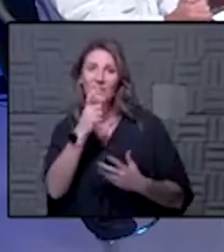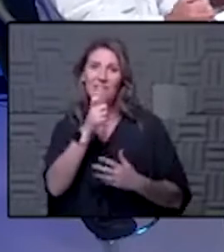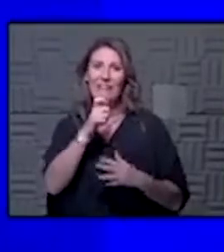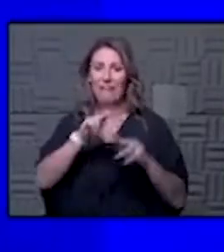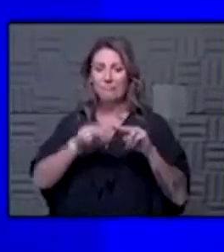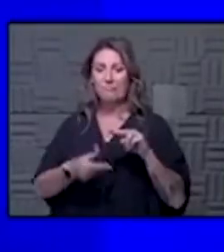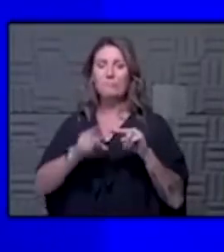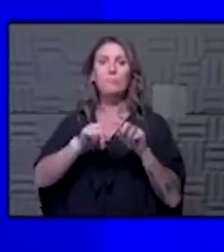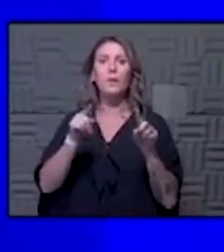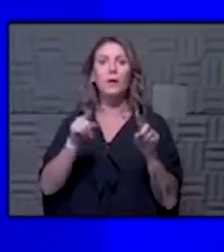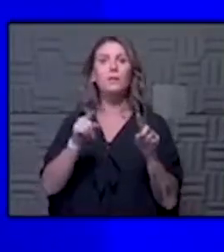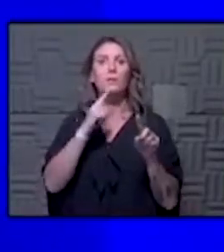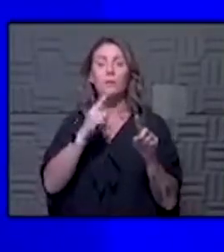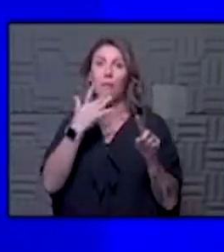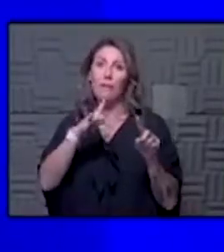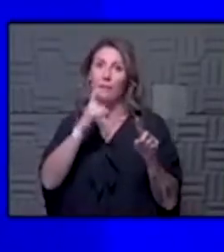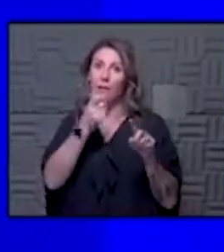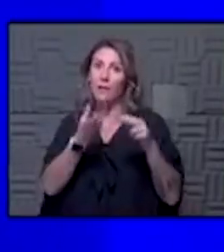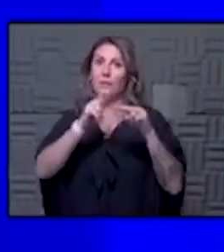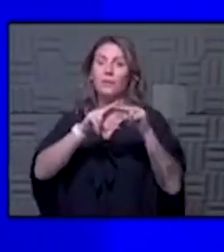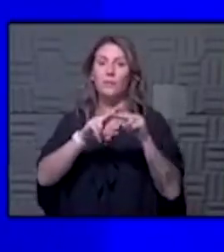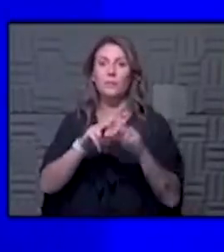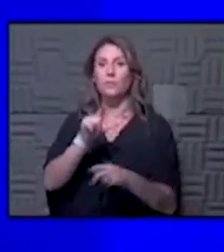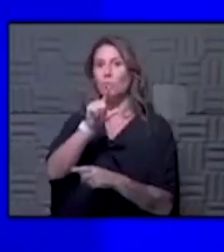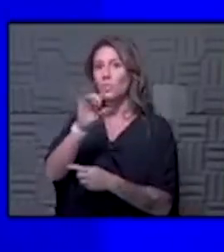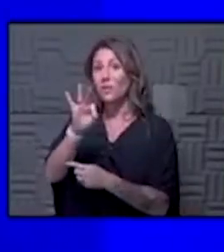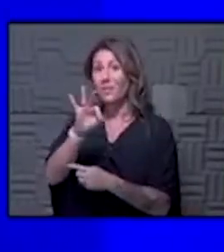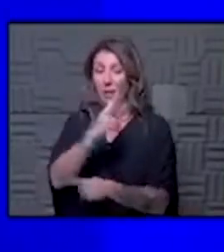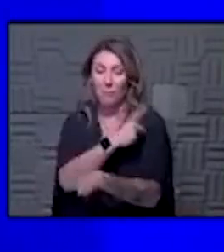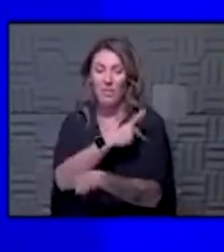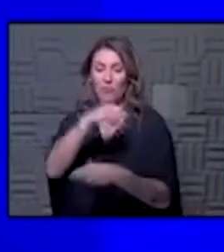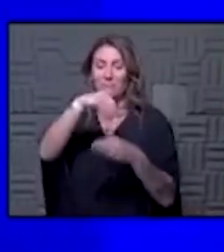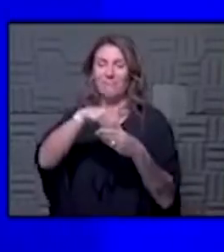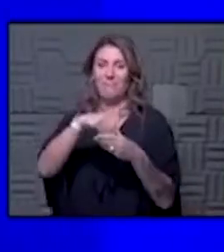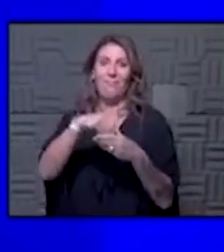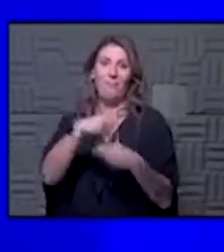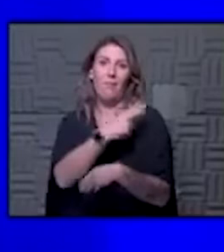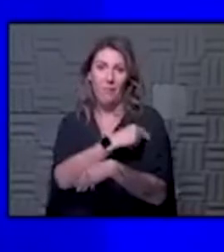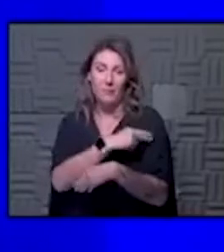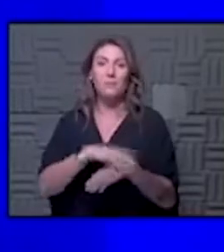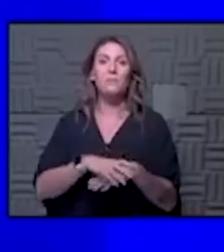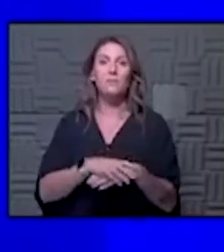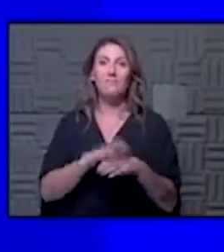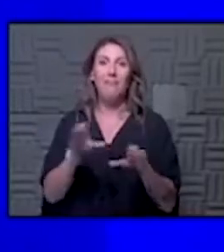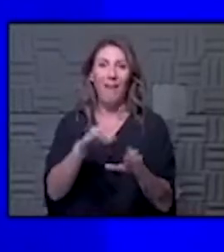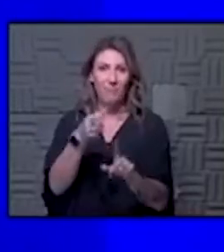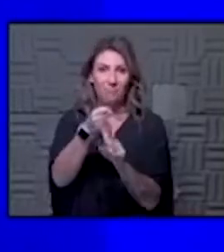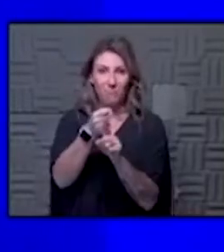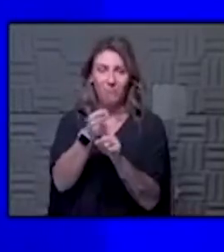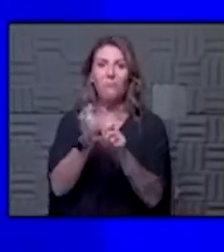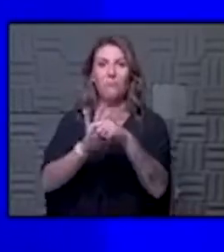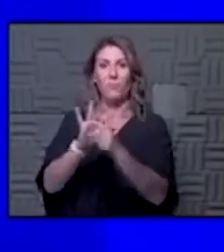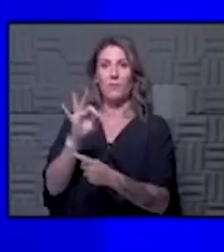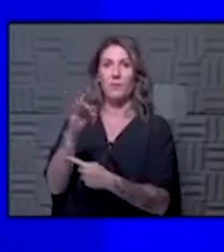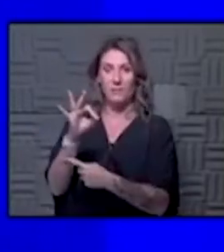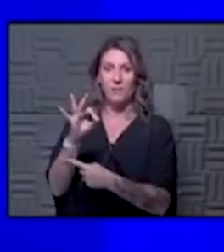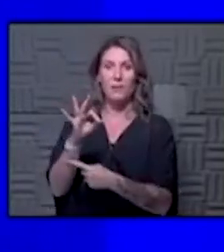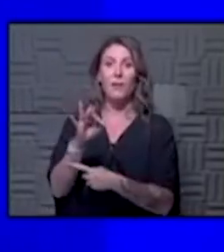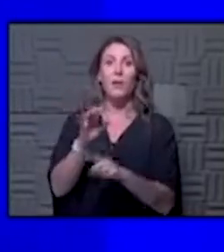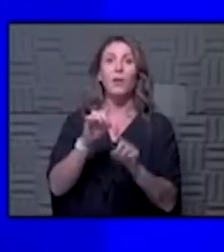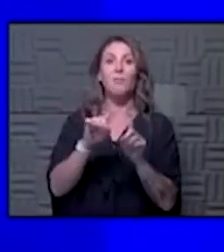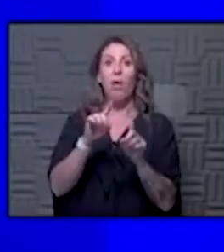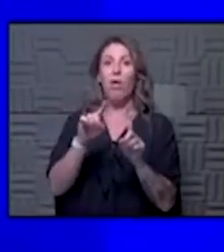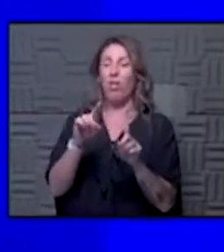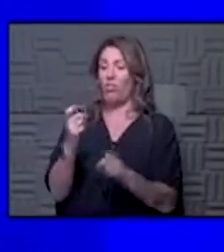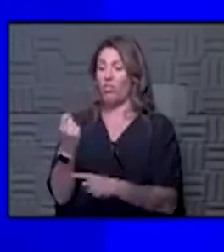going down but luckily not going up either. We have 29 patients in the hospital with active infection but a third of those 11 are in the